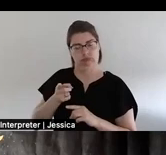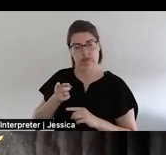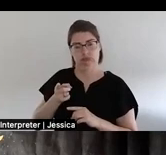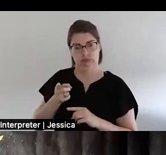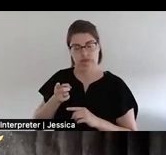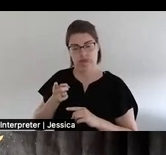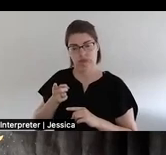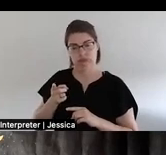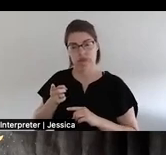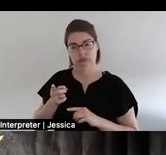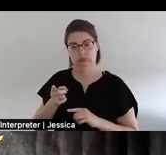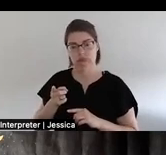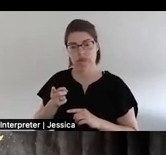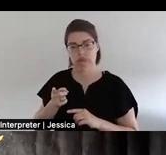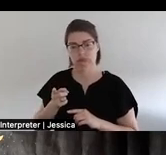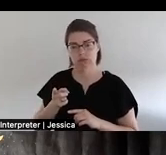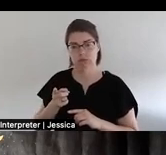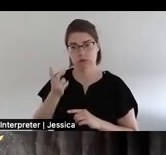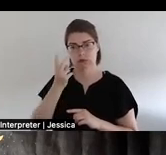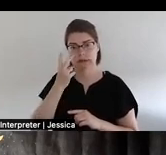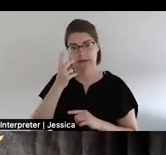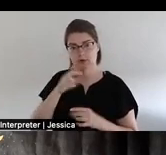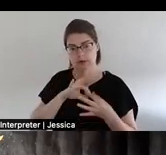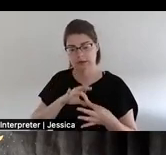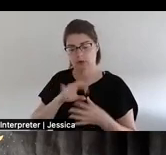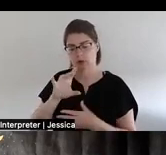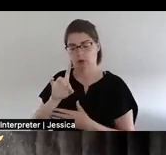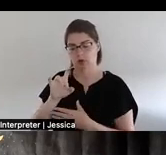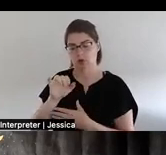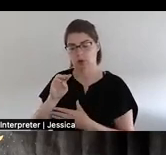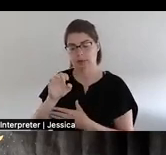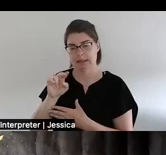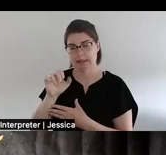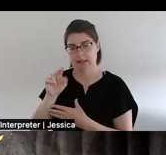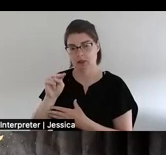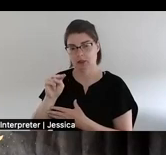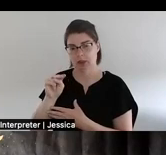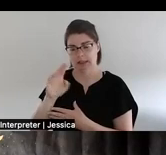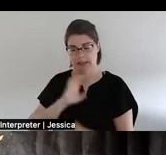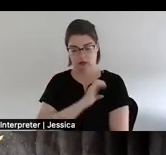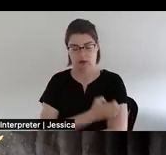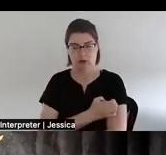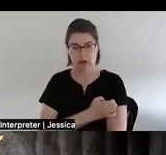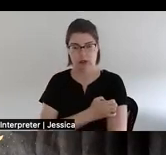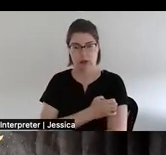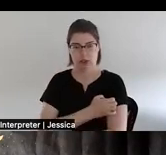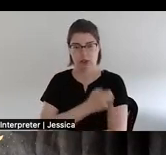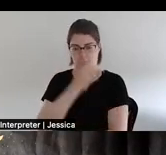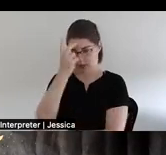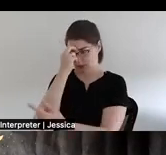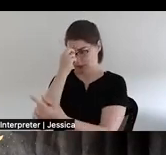about a domination energy. Rather than a mutual respect energy.